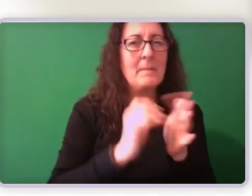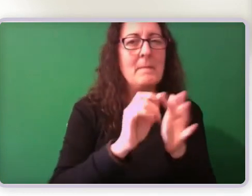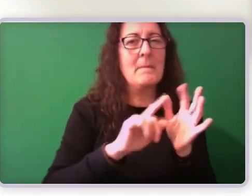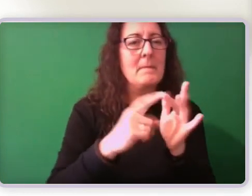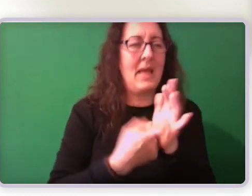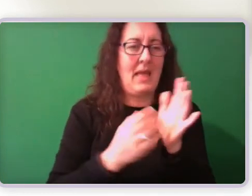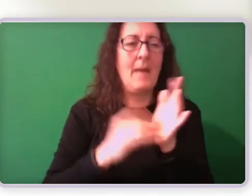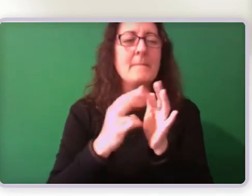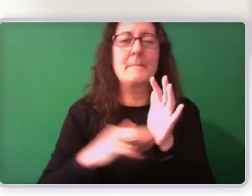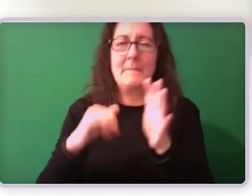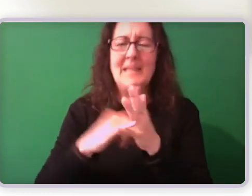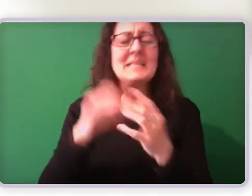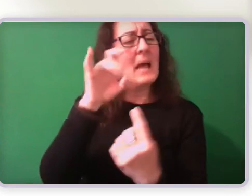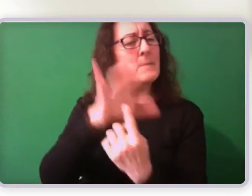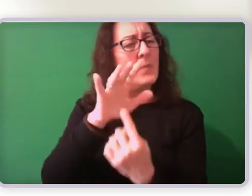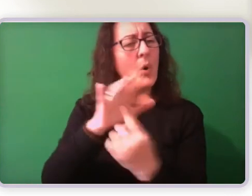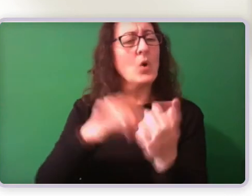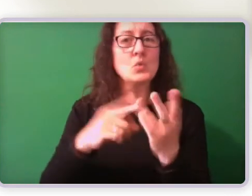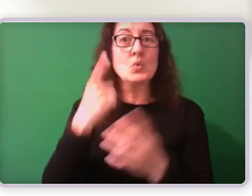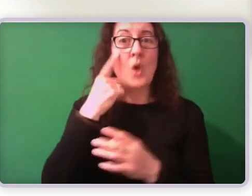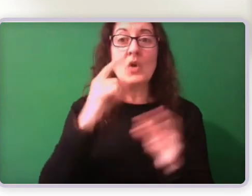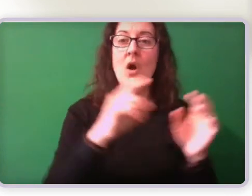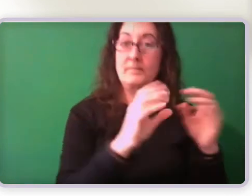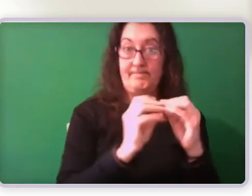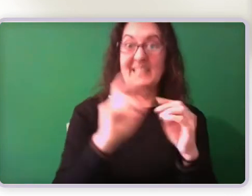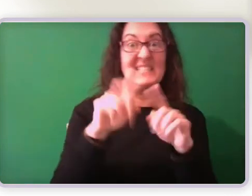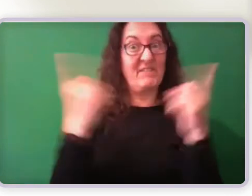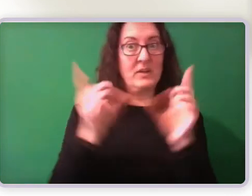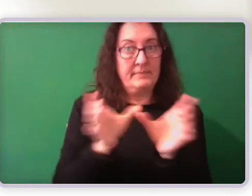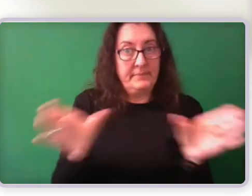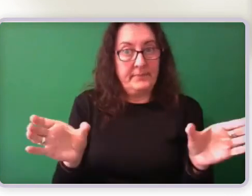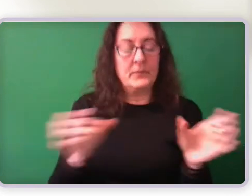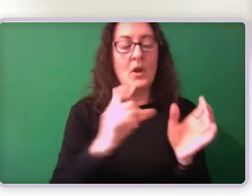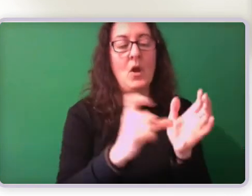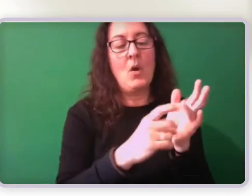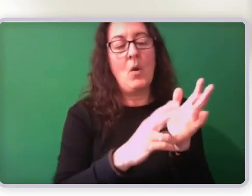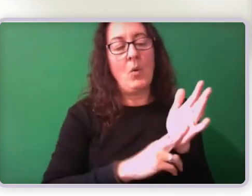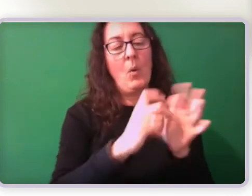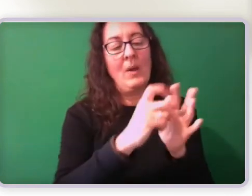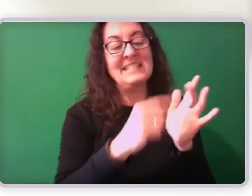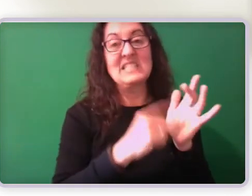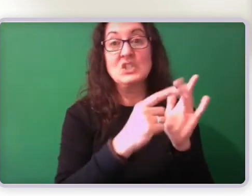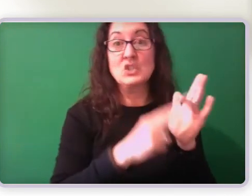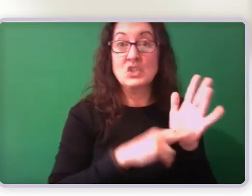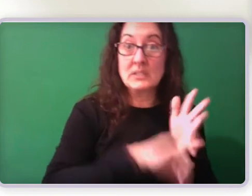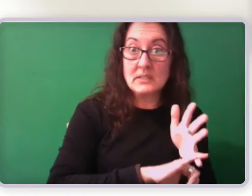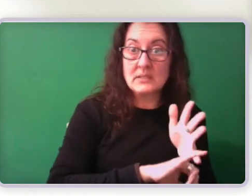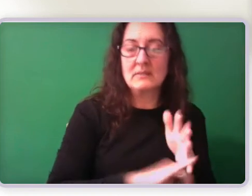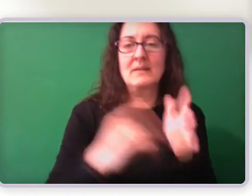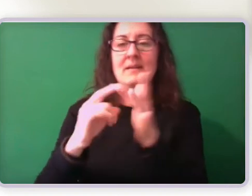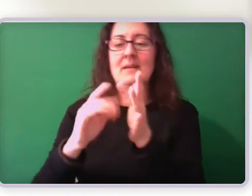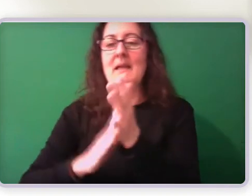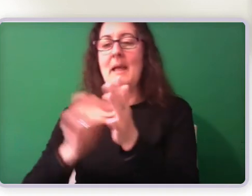are separate from impairments when it comes to disability support pension eligibility. A